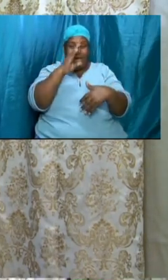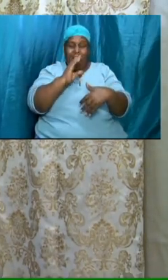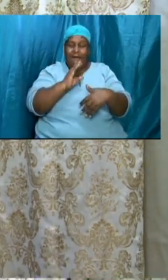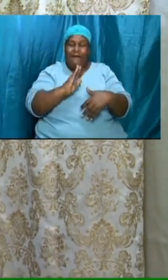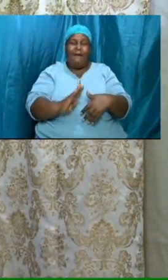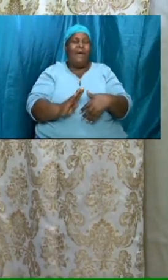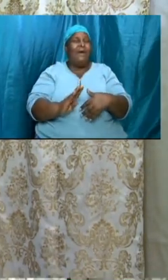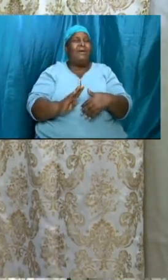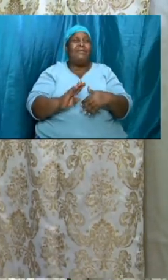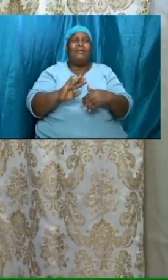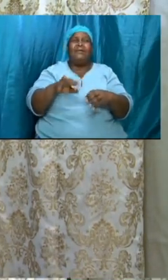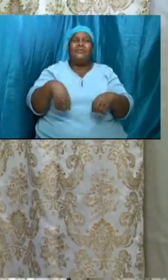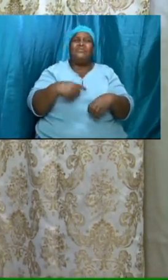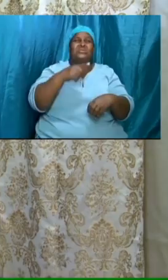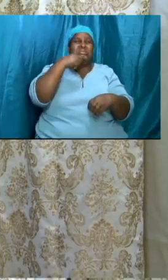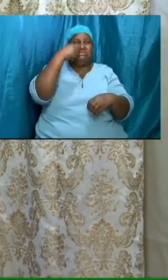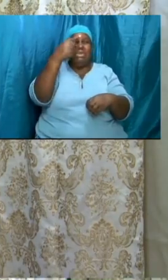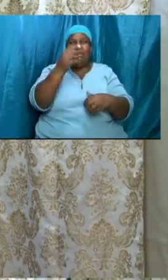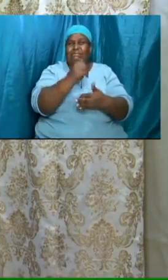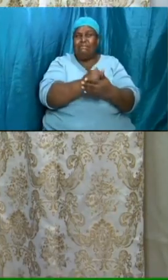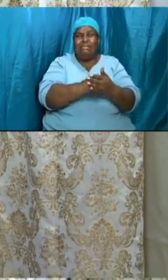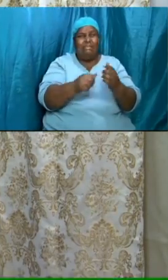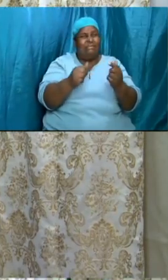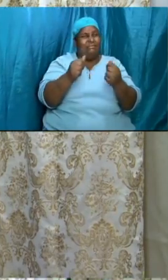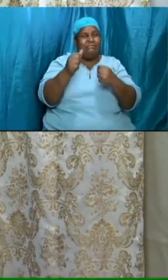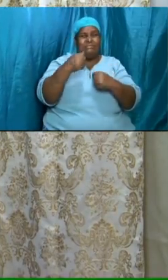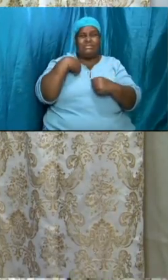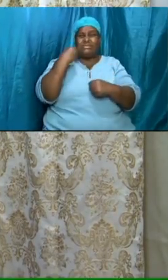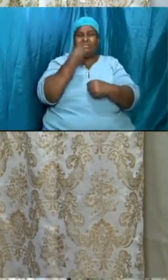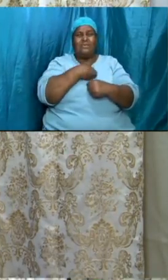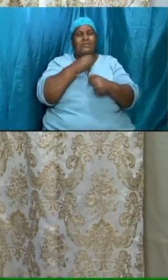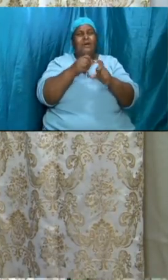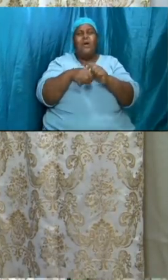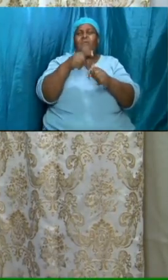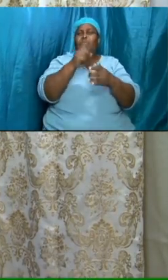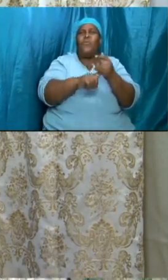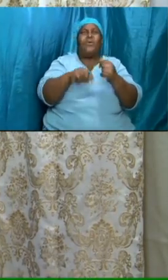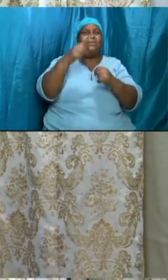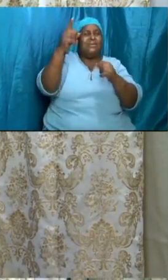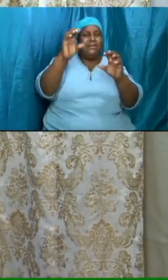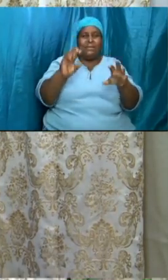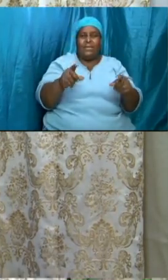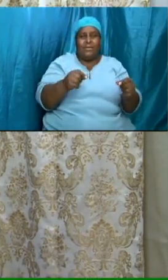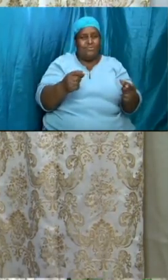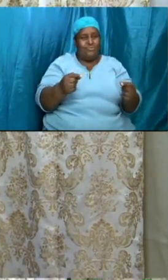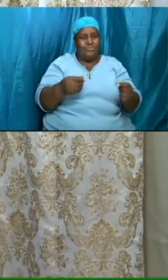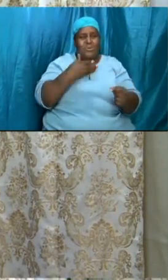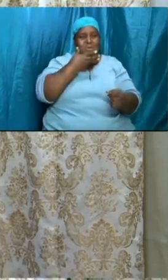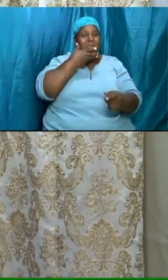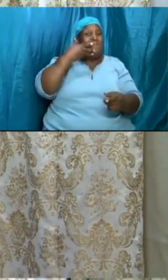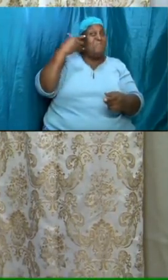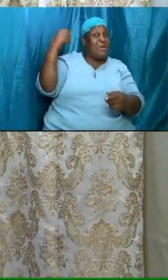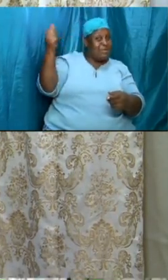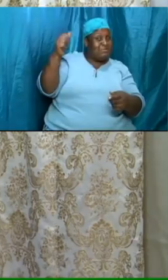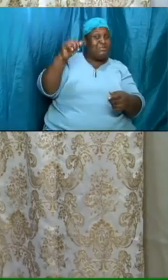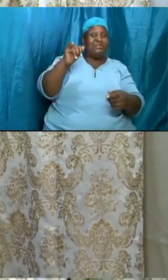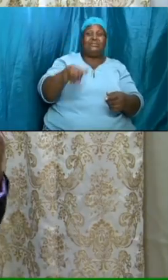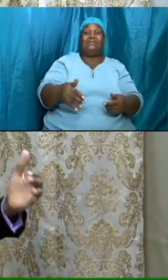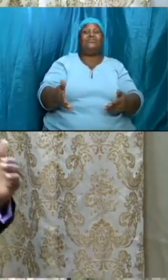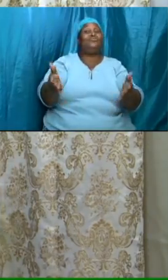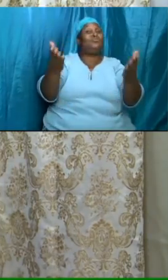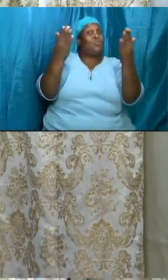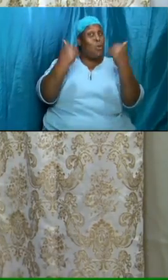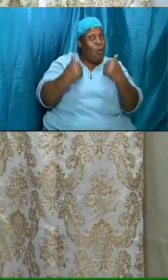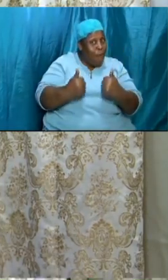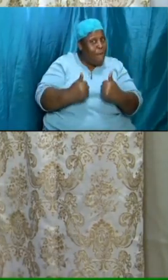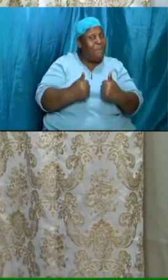to give us a glimpse of what he can do the best is yet to come what we are seeing here on